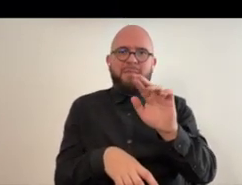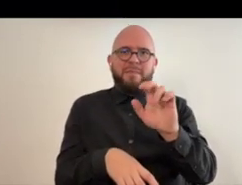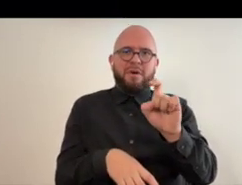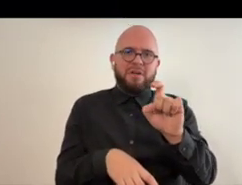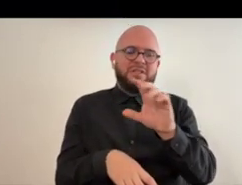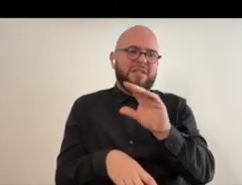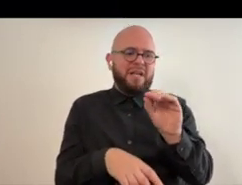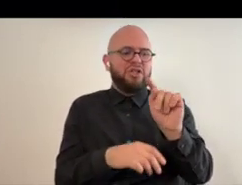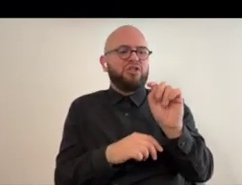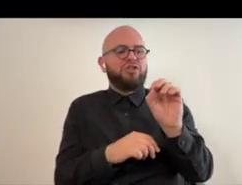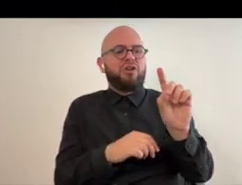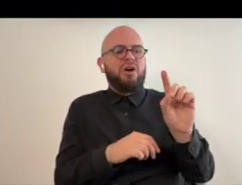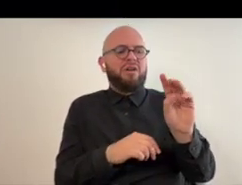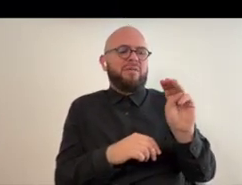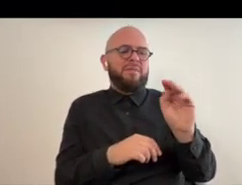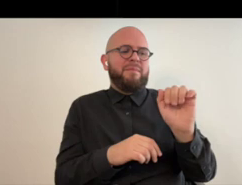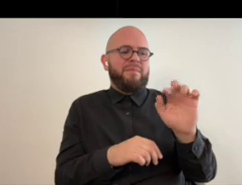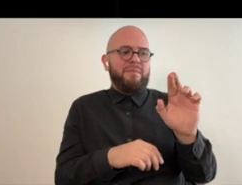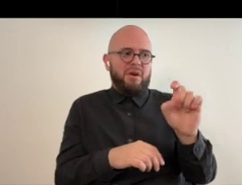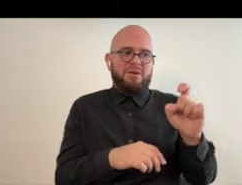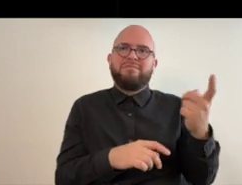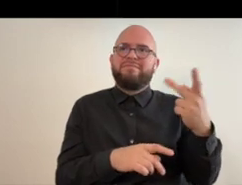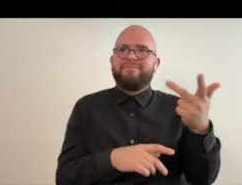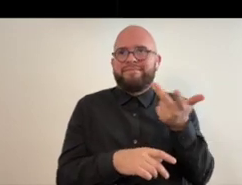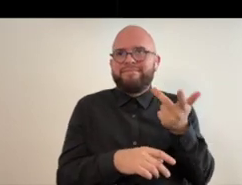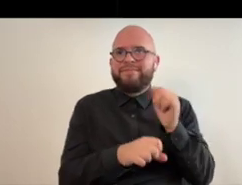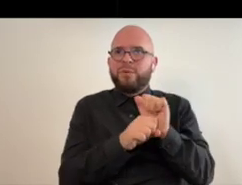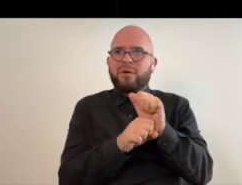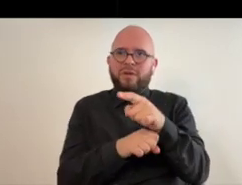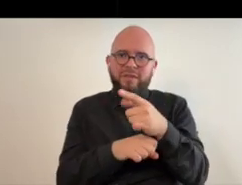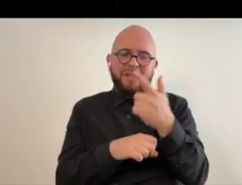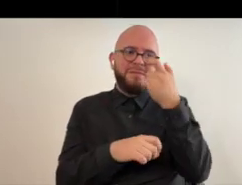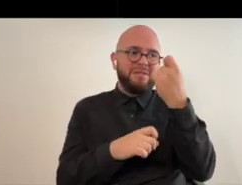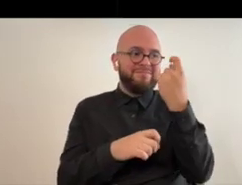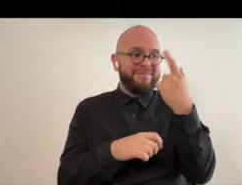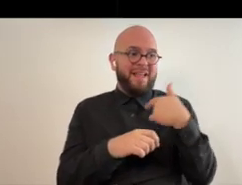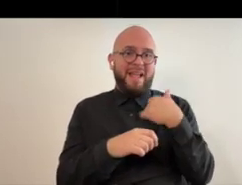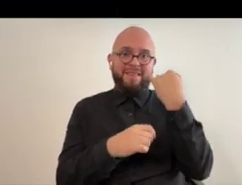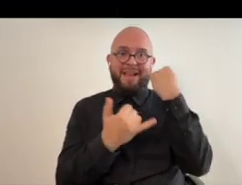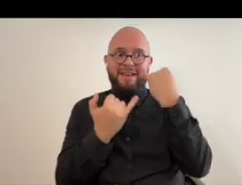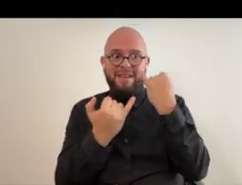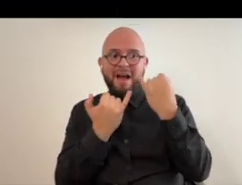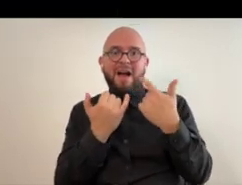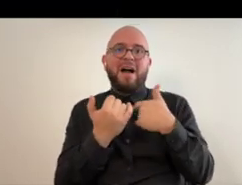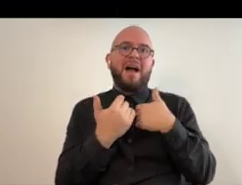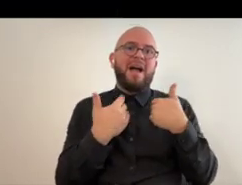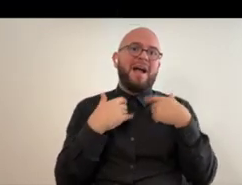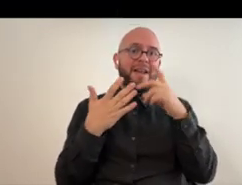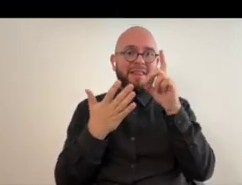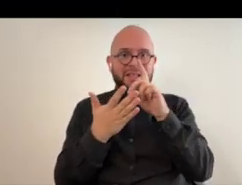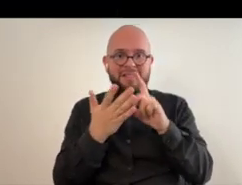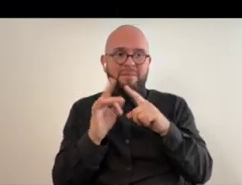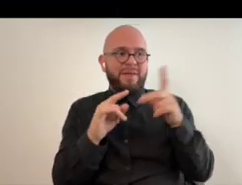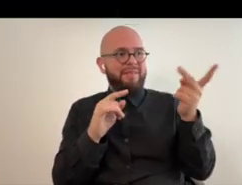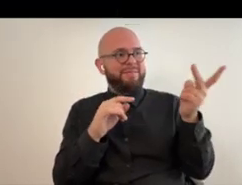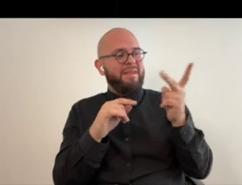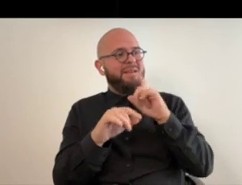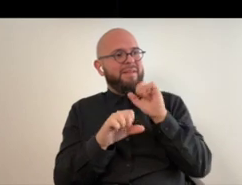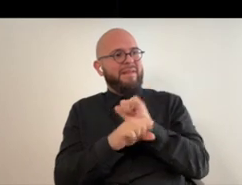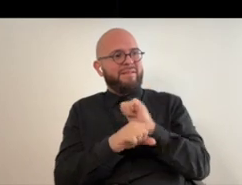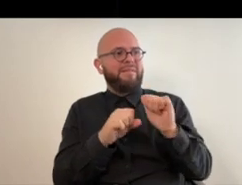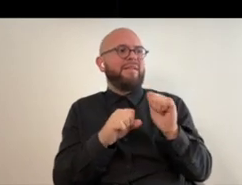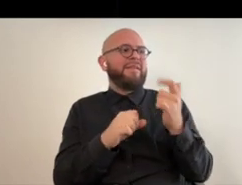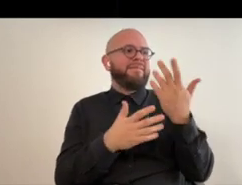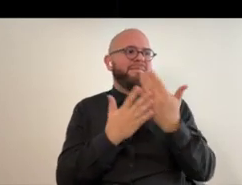marks and todd marks worked with me on this because i had the the idea and the design but they are the